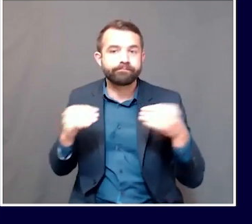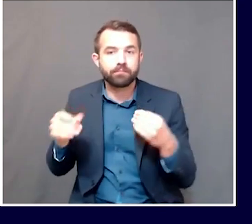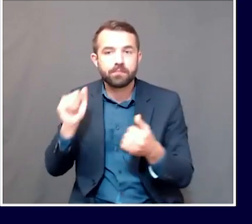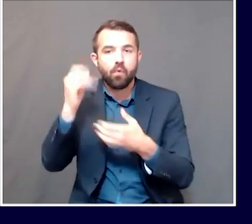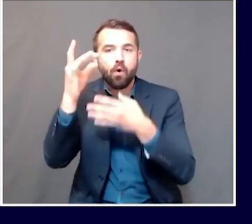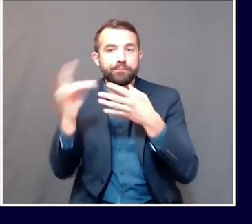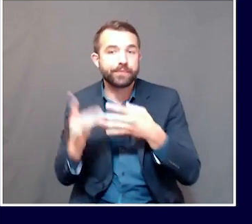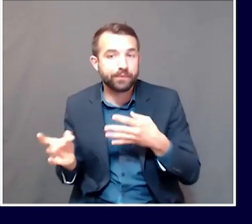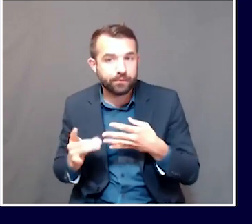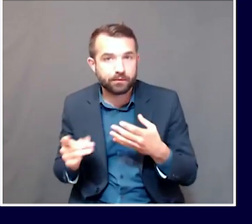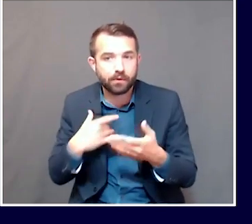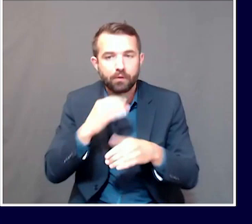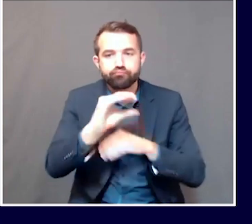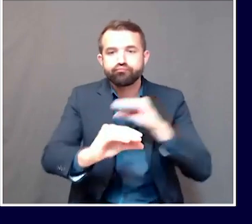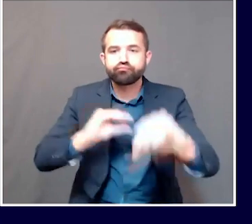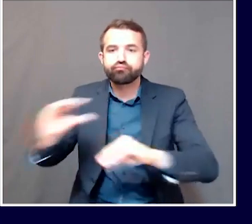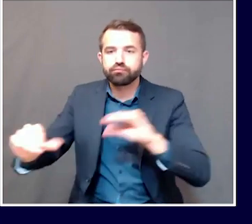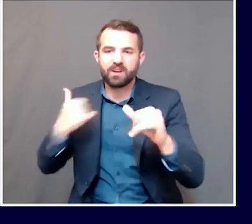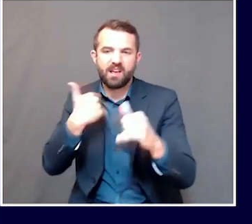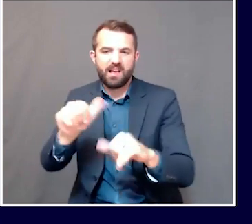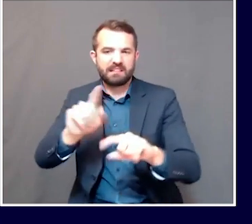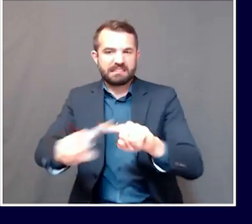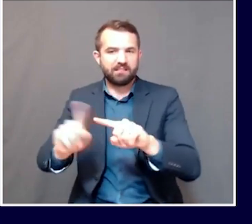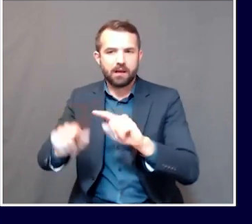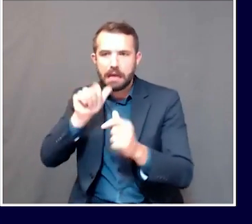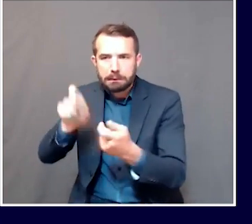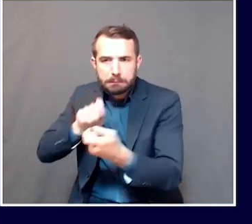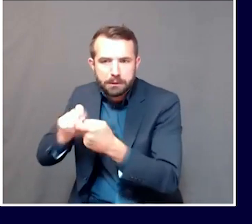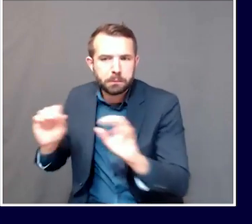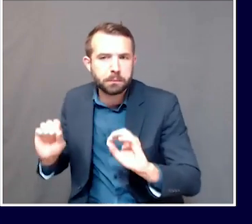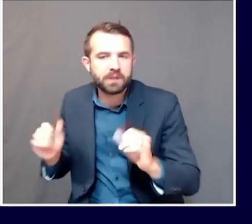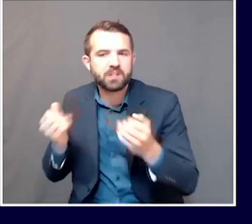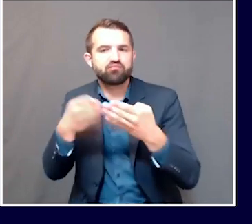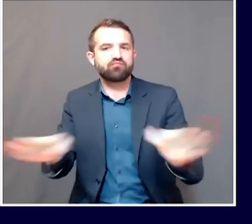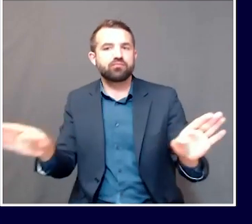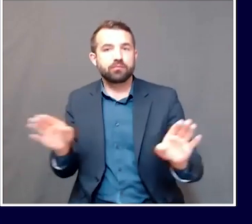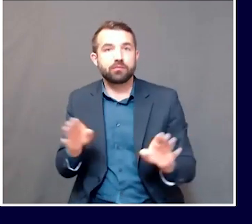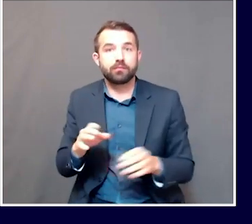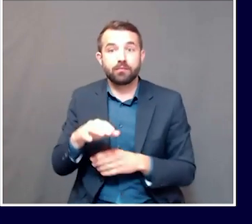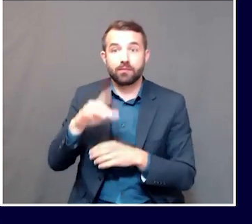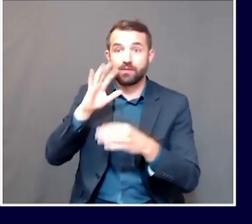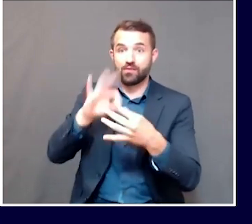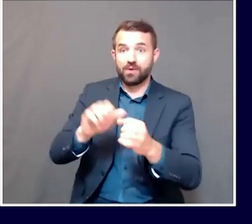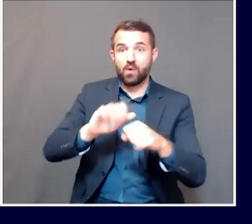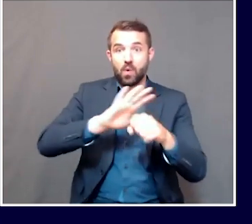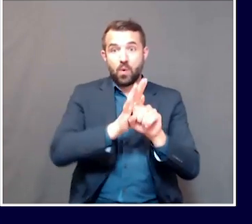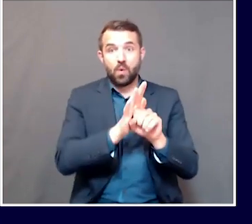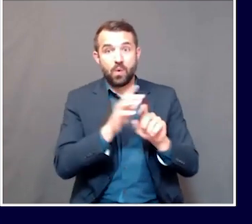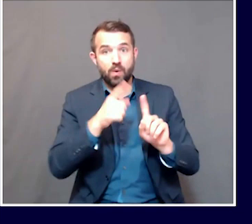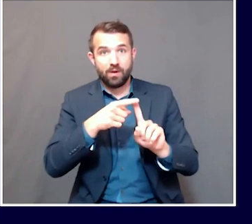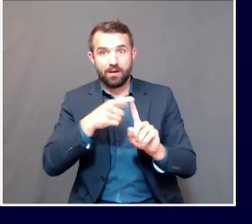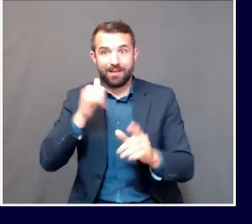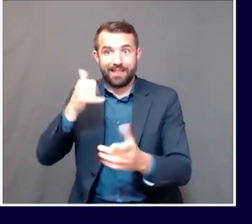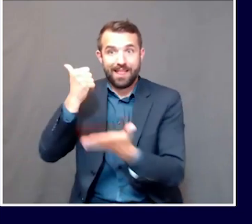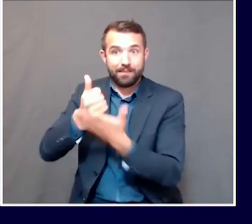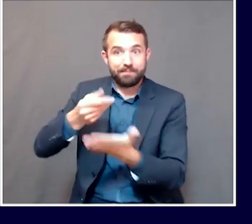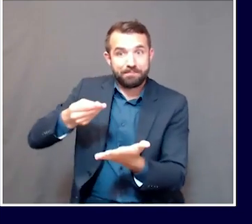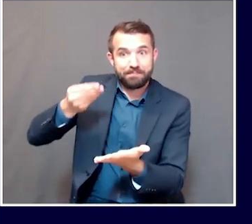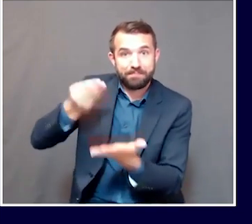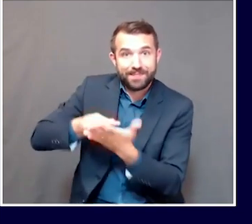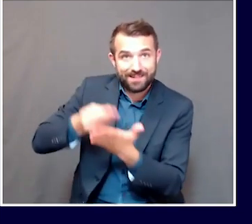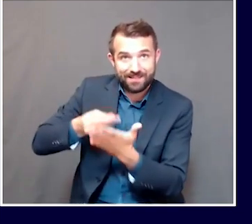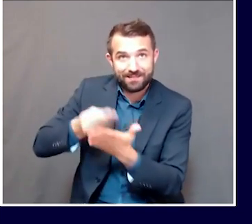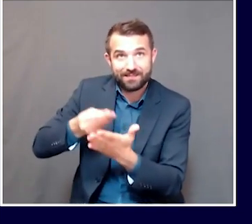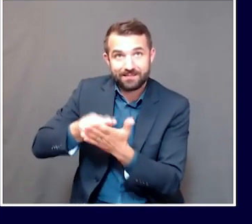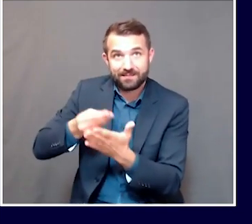package, which is what we're really talking about. The COVID-19 Relief Fund, the language of the bill says it's